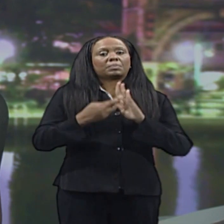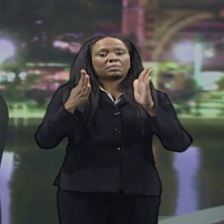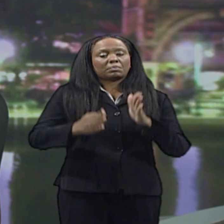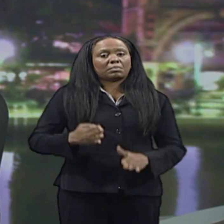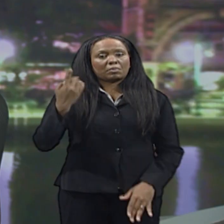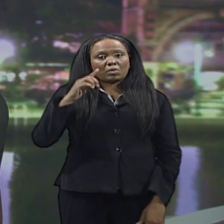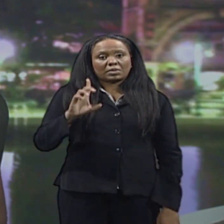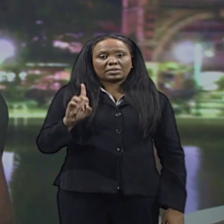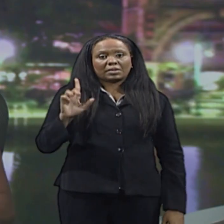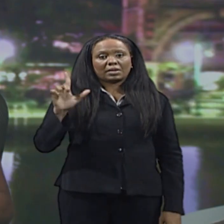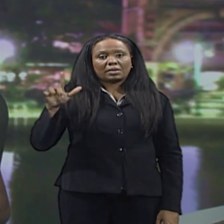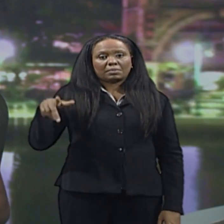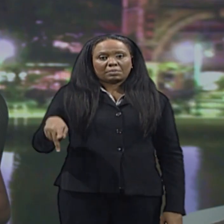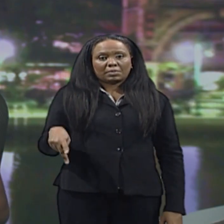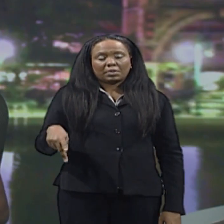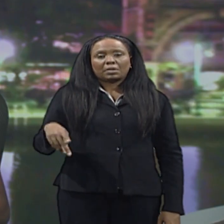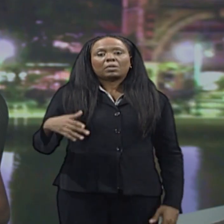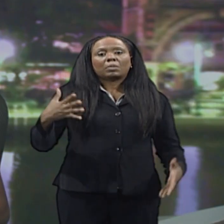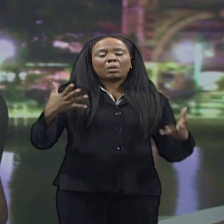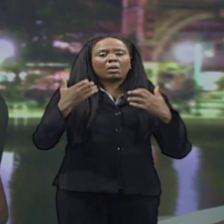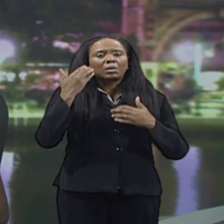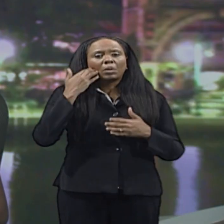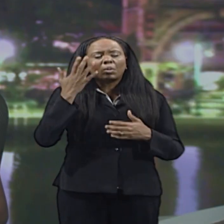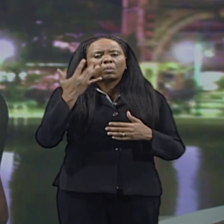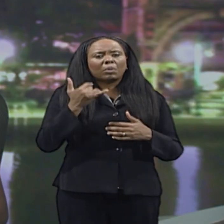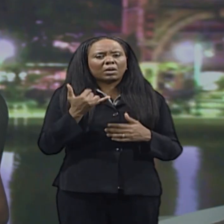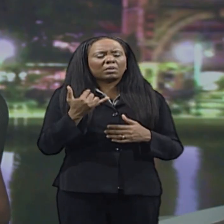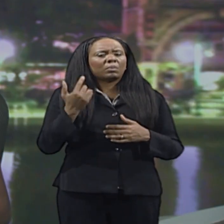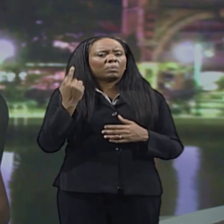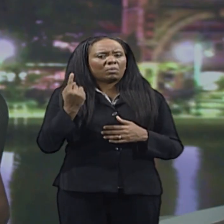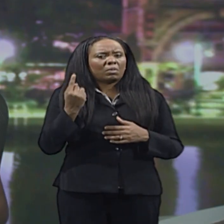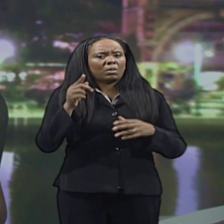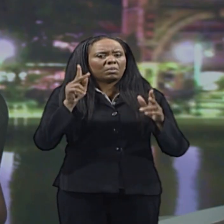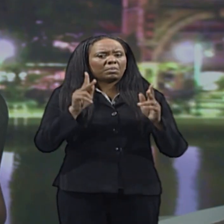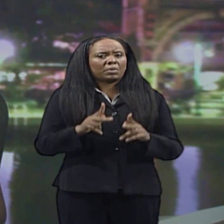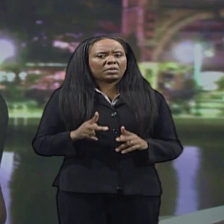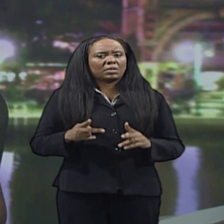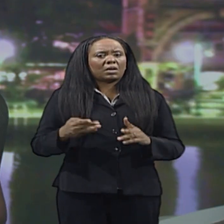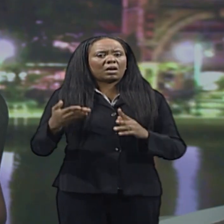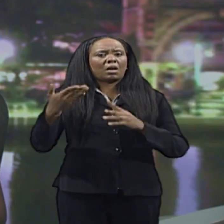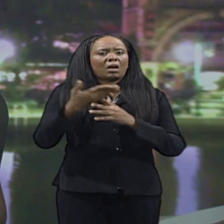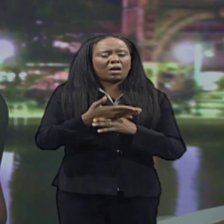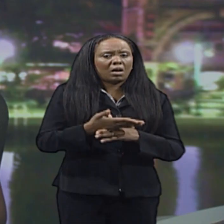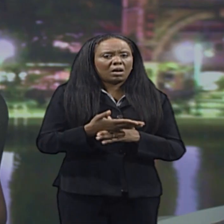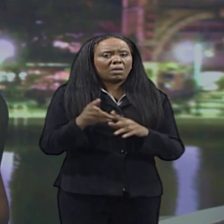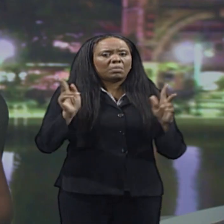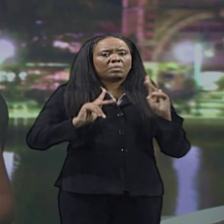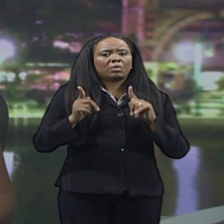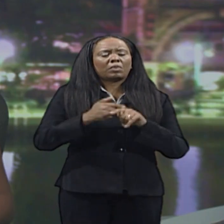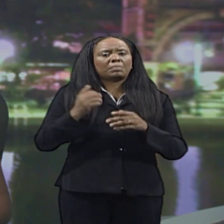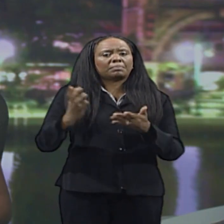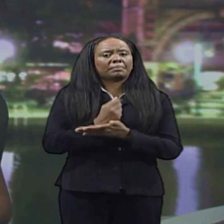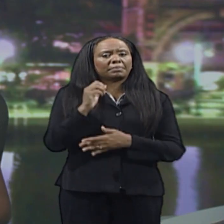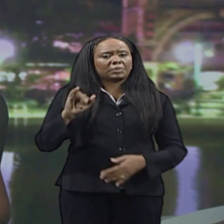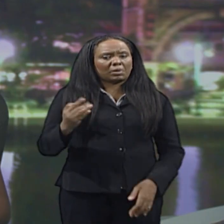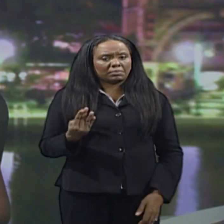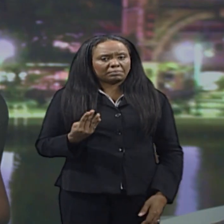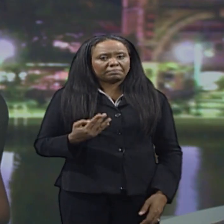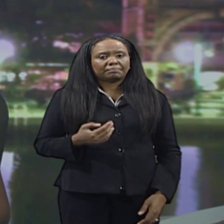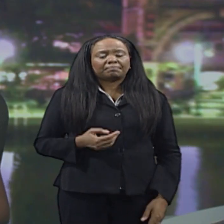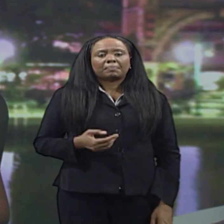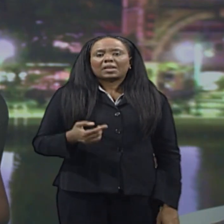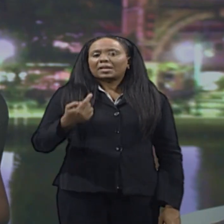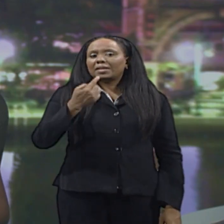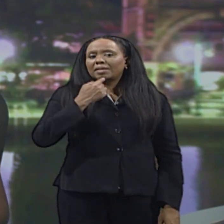wants to know why one of the parties involved in the court case is stopping city residents from accessing jobs. He says the action